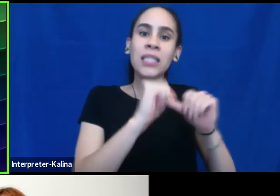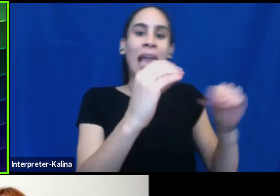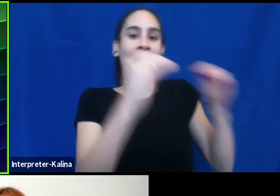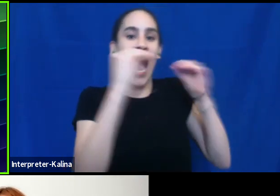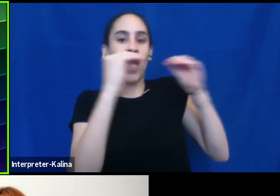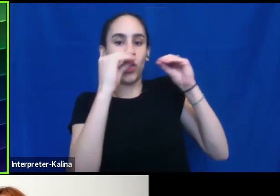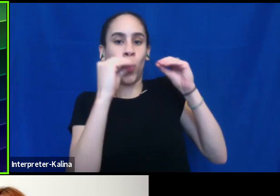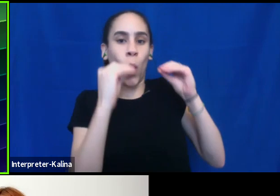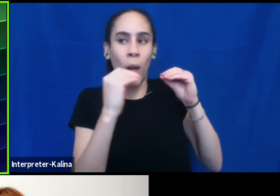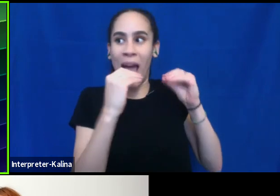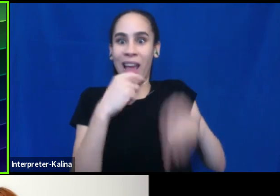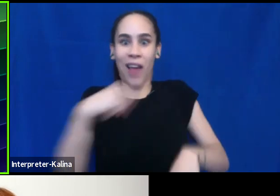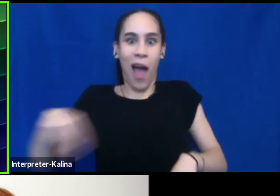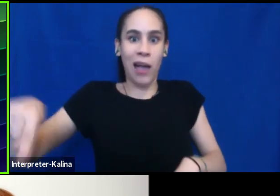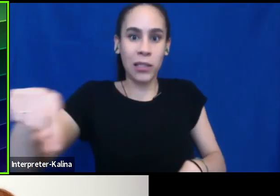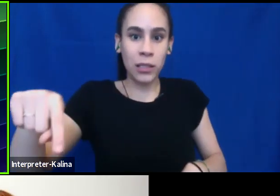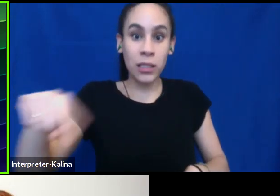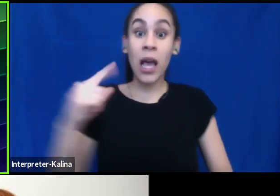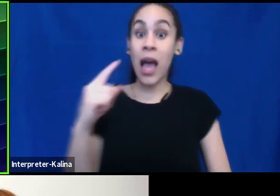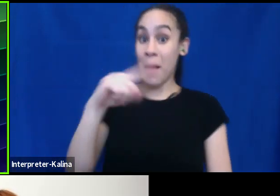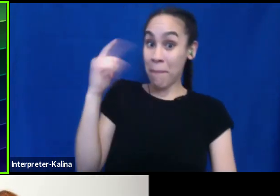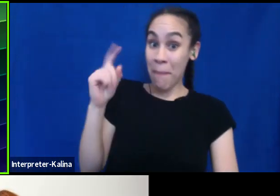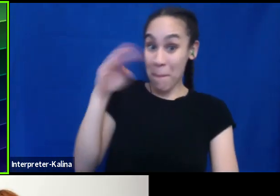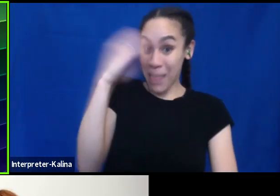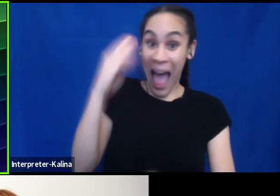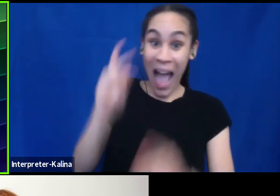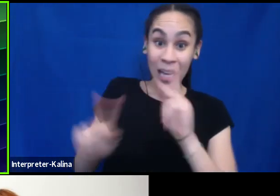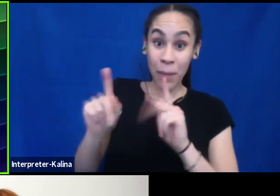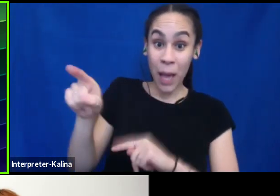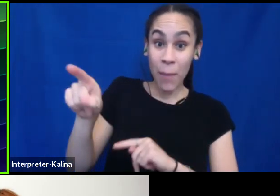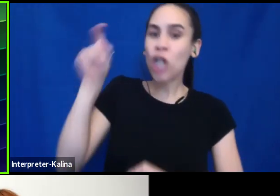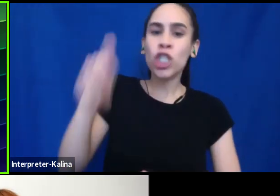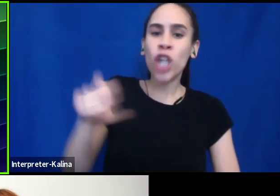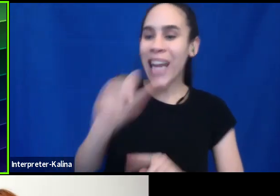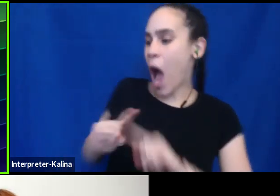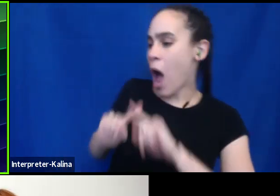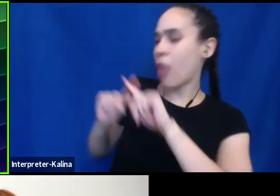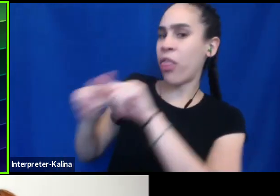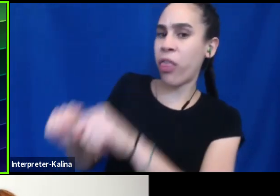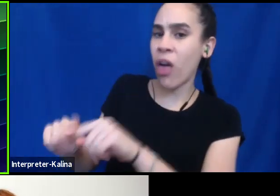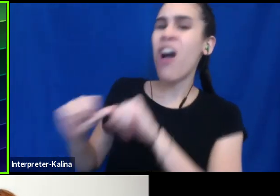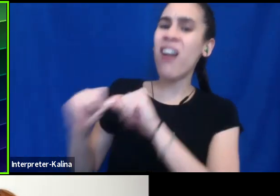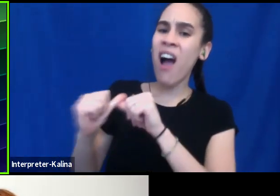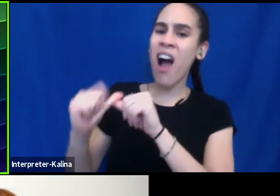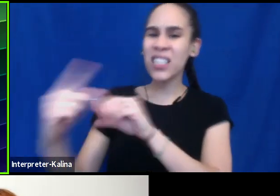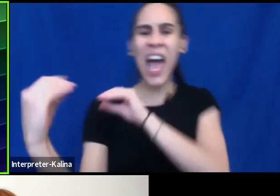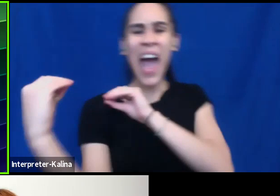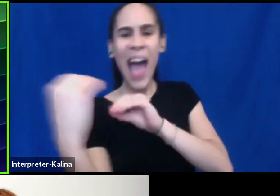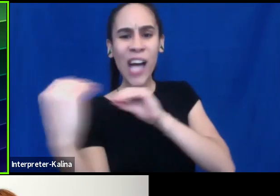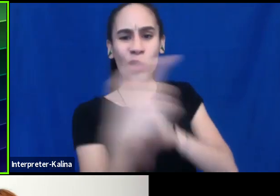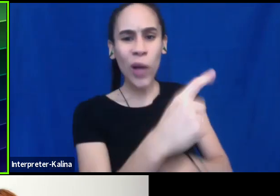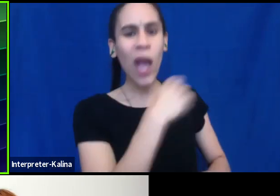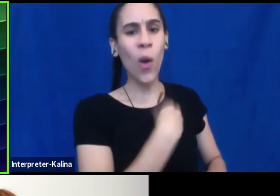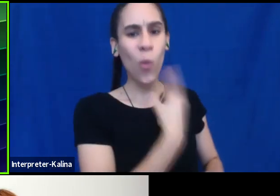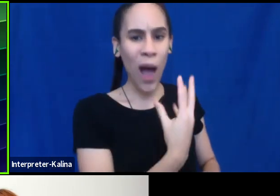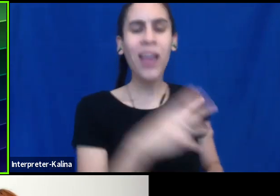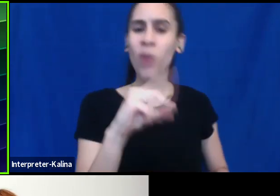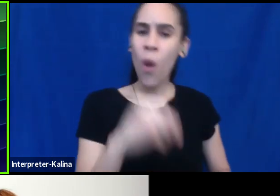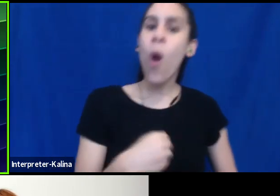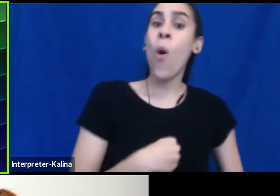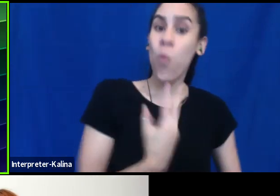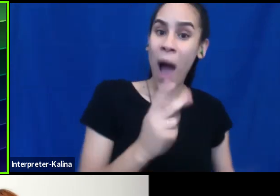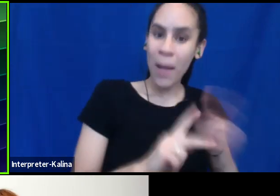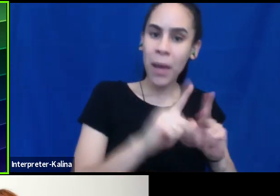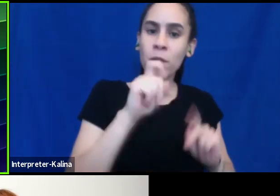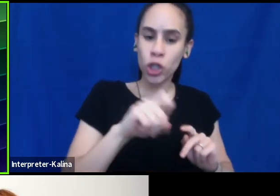you know, the, the, the black people should not be relied upon to constantly be educating white folks, white folks should be talking to white folks and,